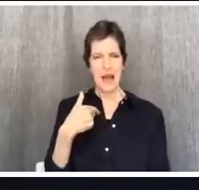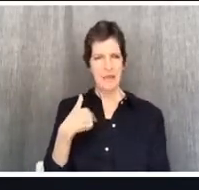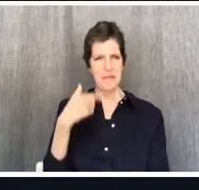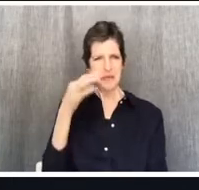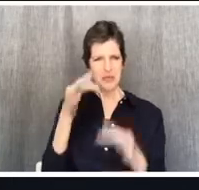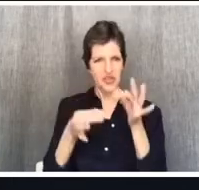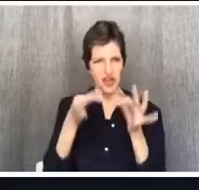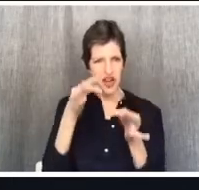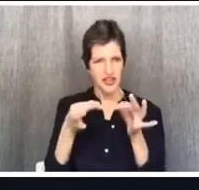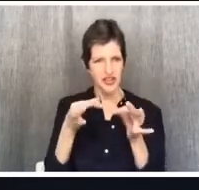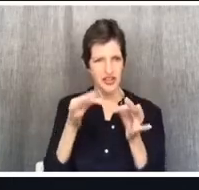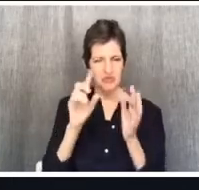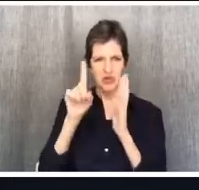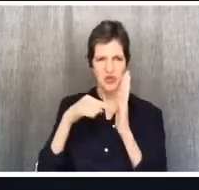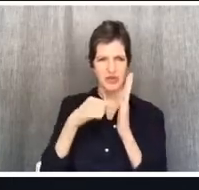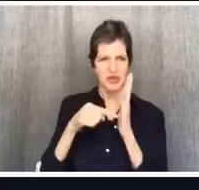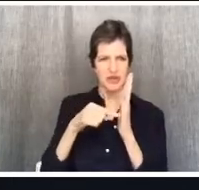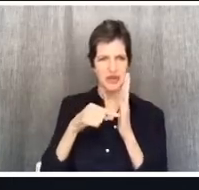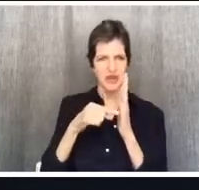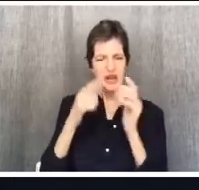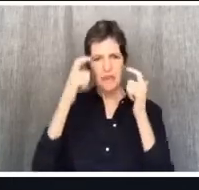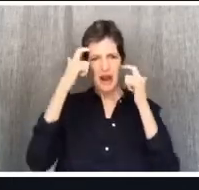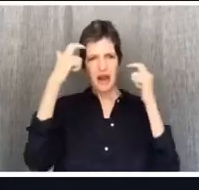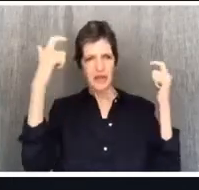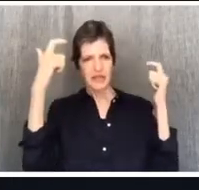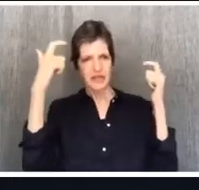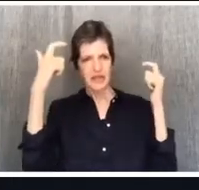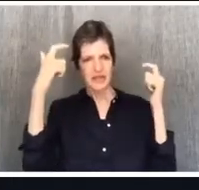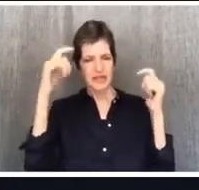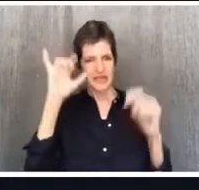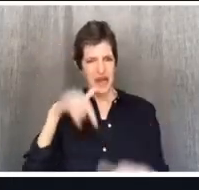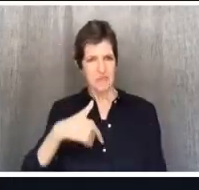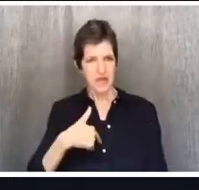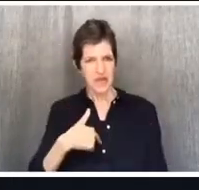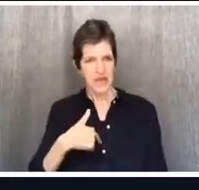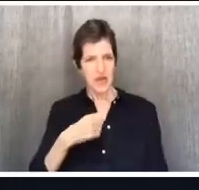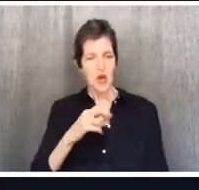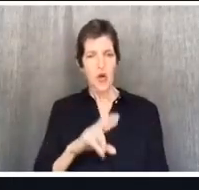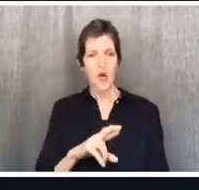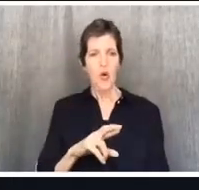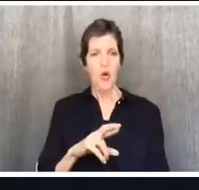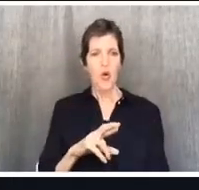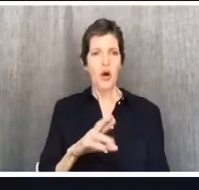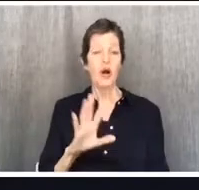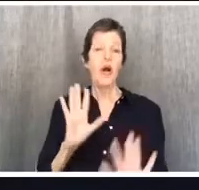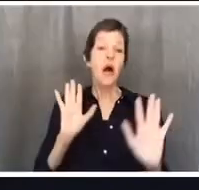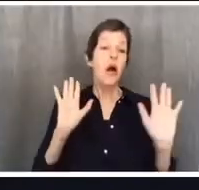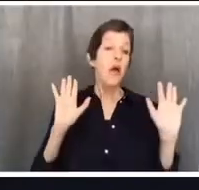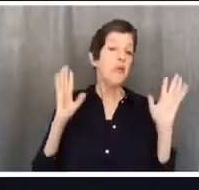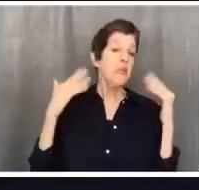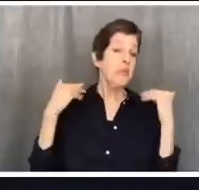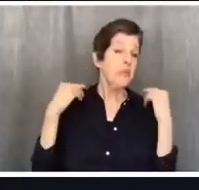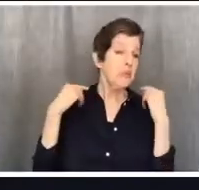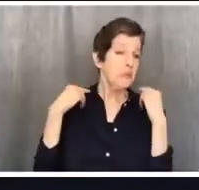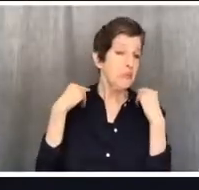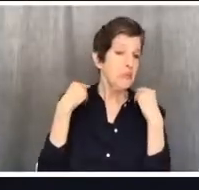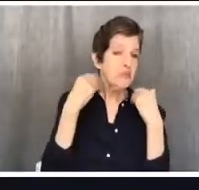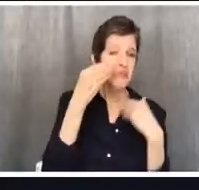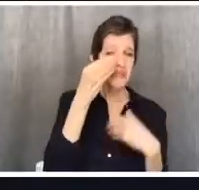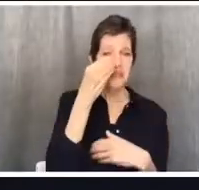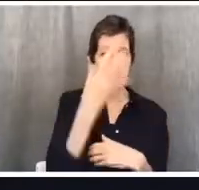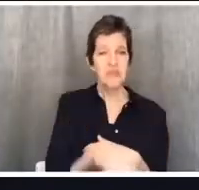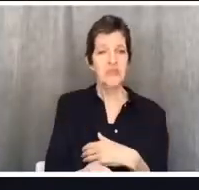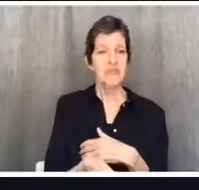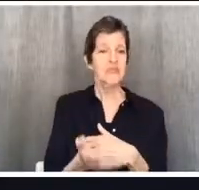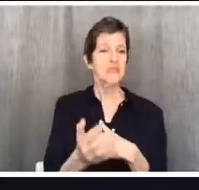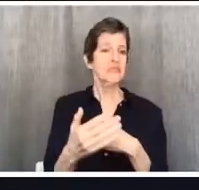I the sort of person that has moral arrogance? Or am I the libertine who falls into destructive patterns of sin, who assumes on the gospel, who exploits the